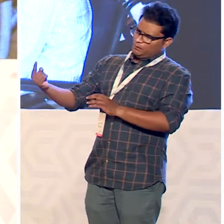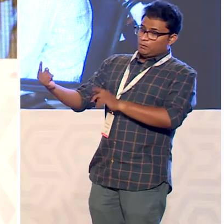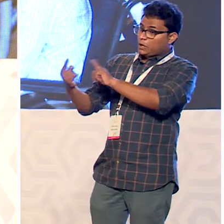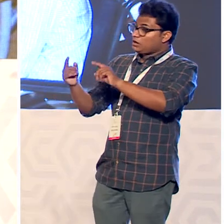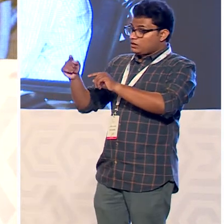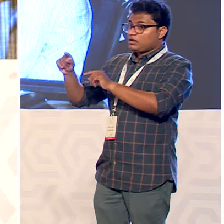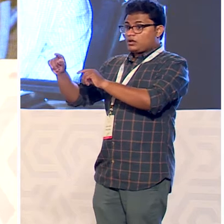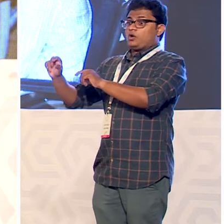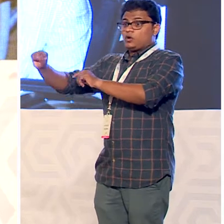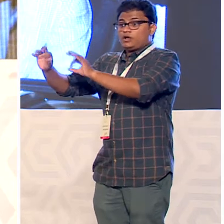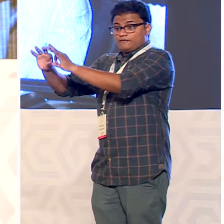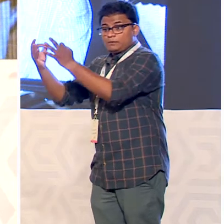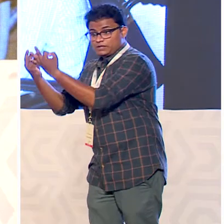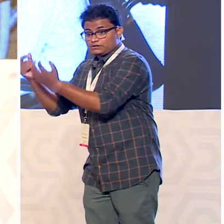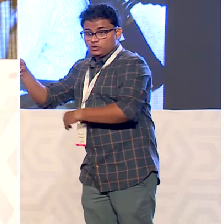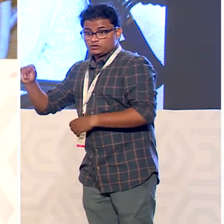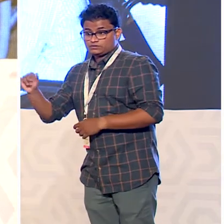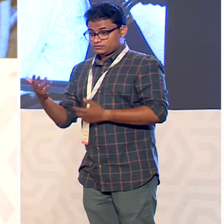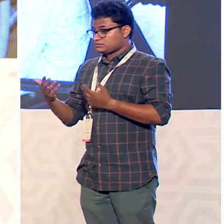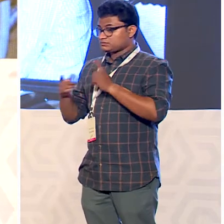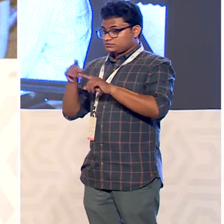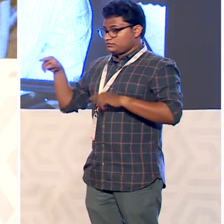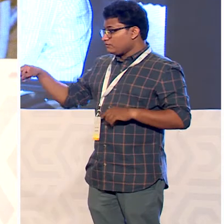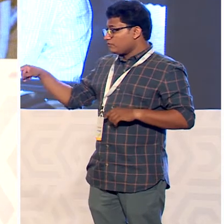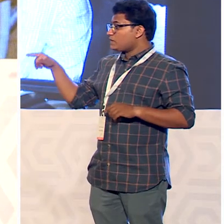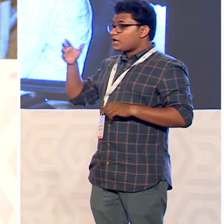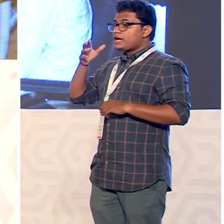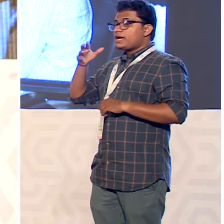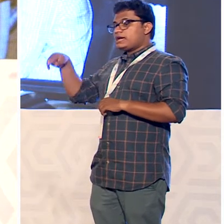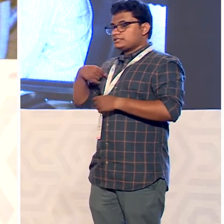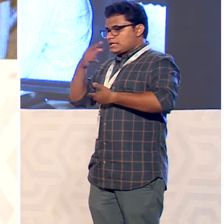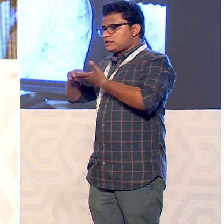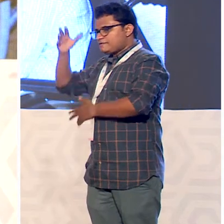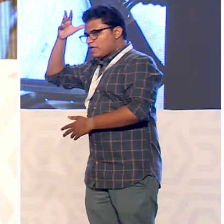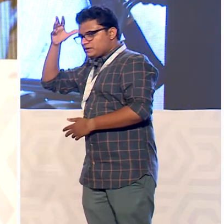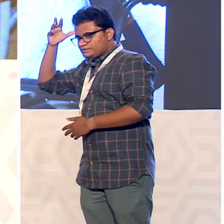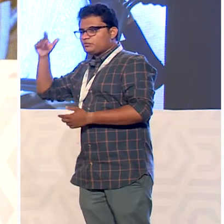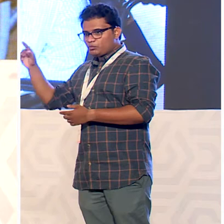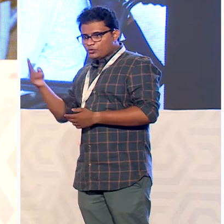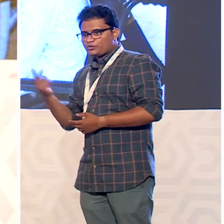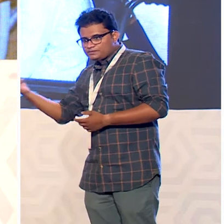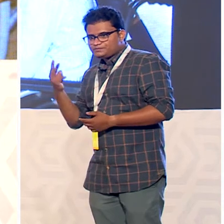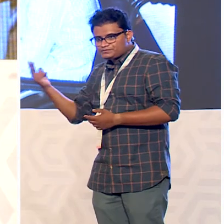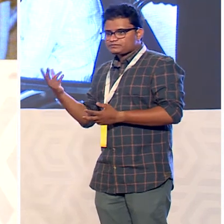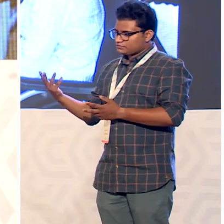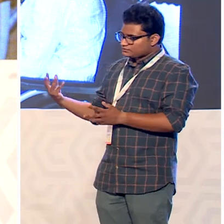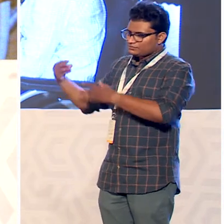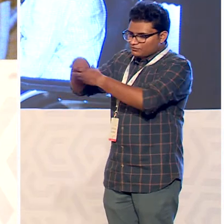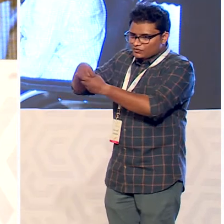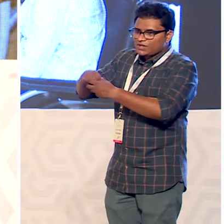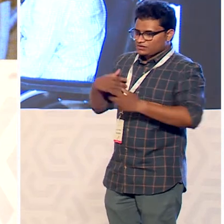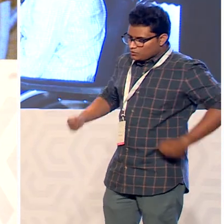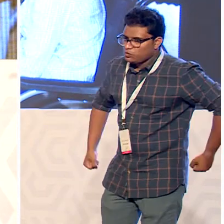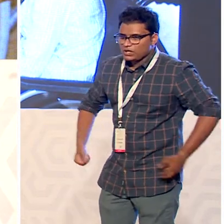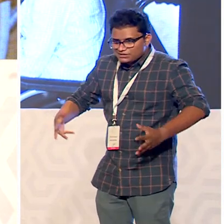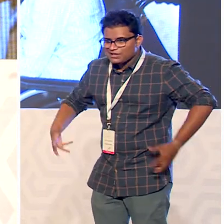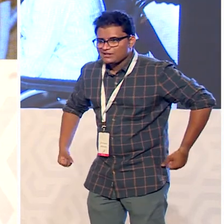coincidentally my father-in-law also was affected with parkinson's and alzheimer's both of us pretty much came on wheelchair the